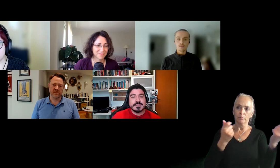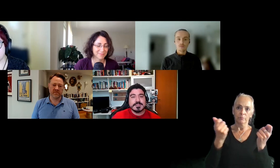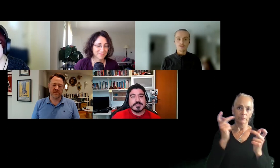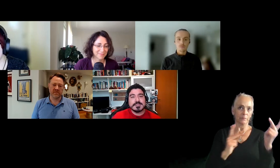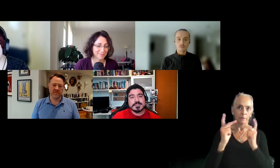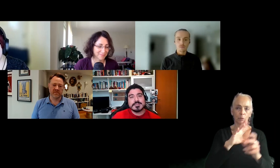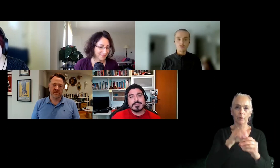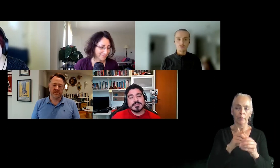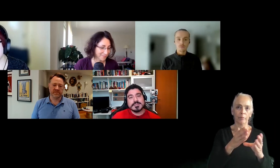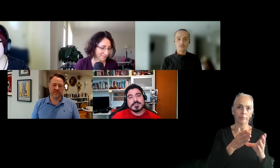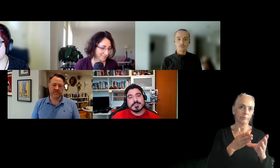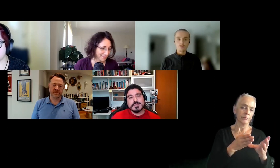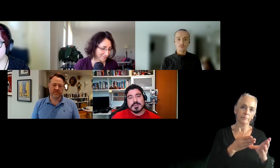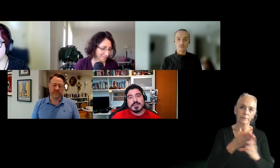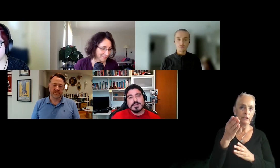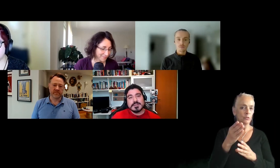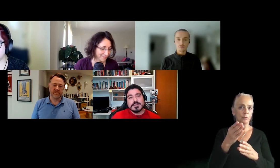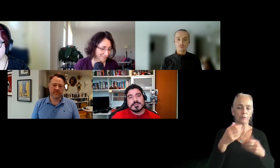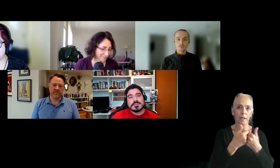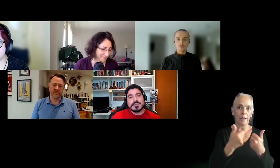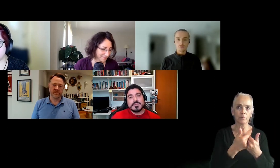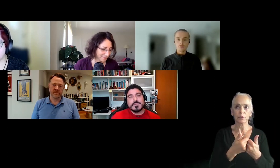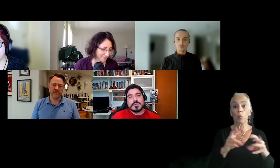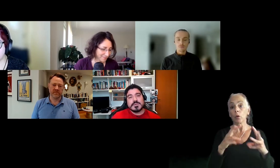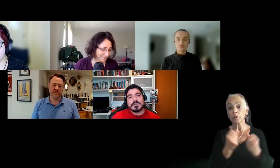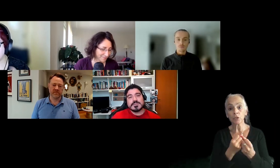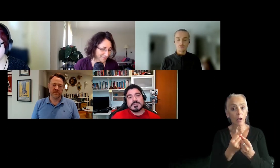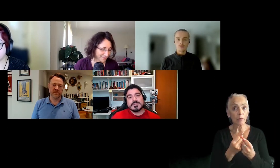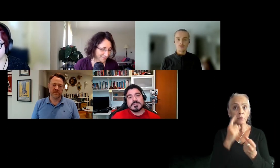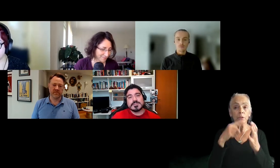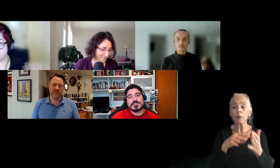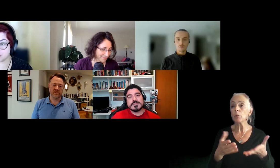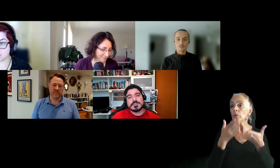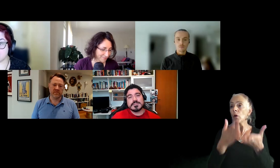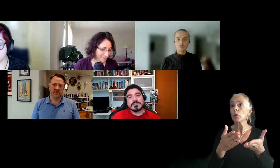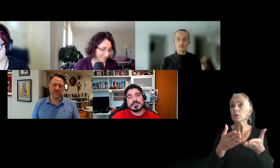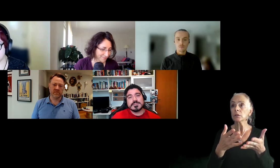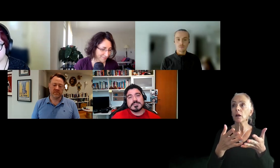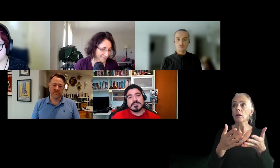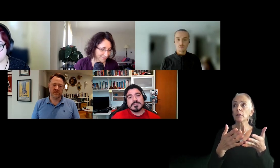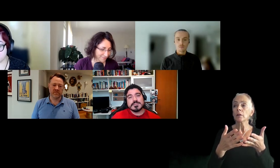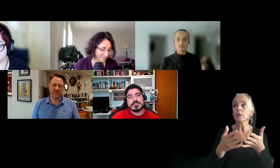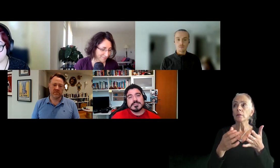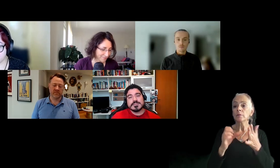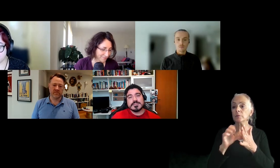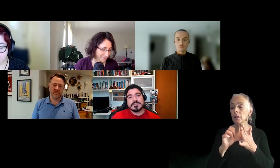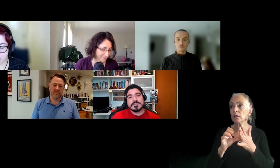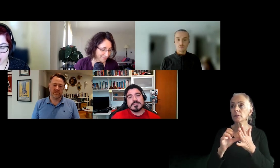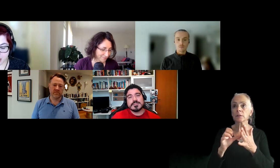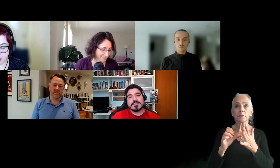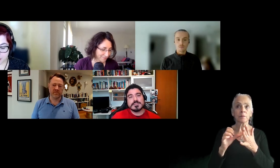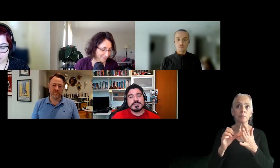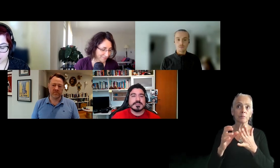workshops focused on or, uh, providing highlights for those, uh, professionals,